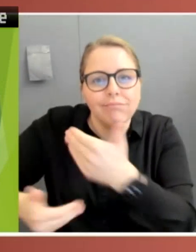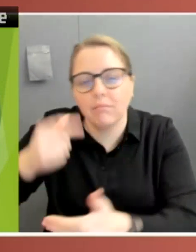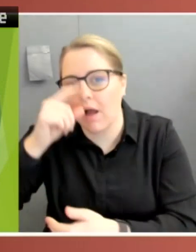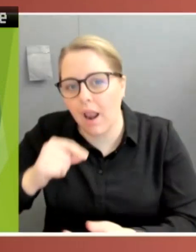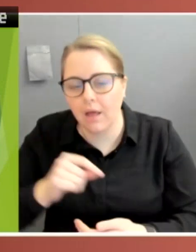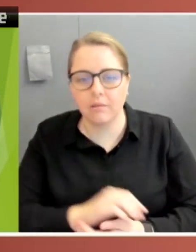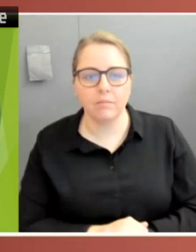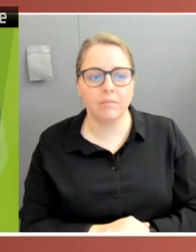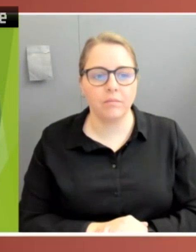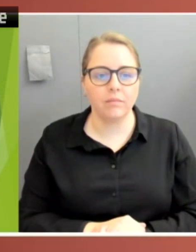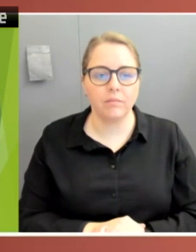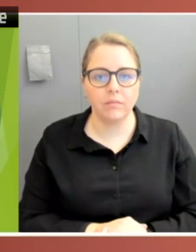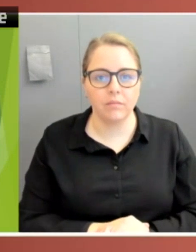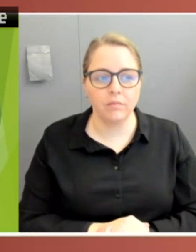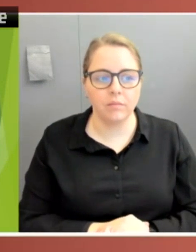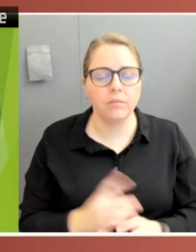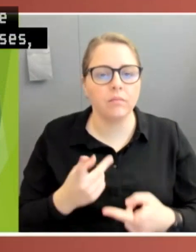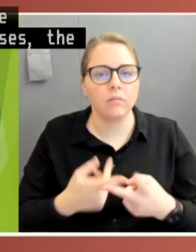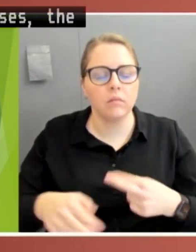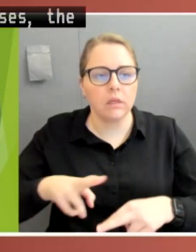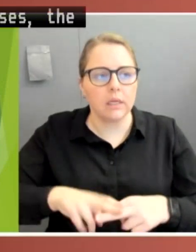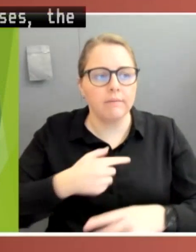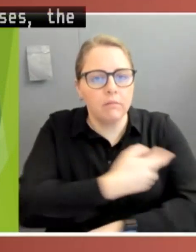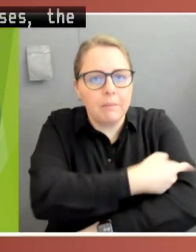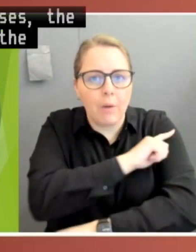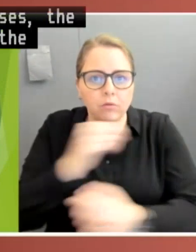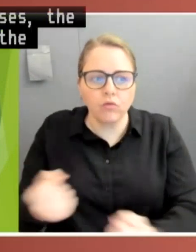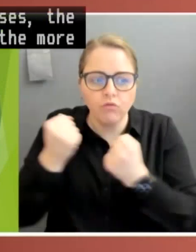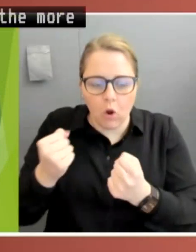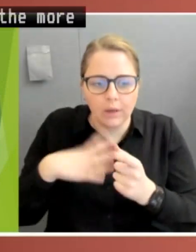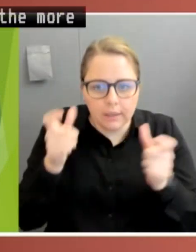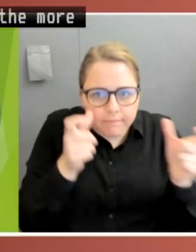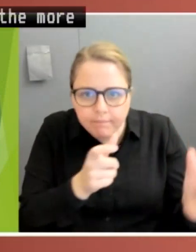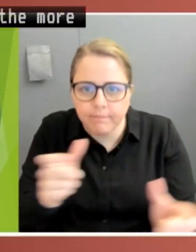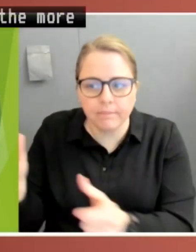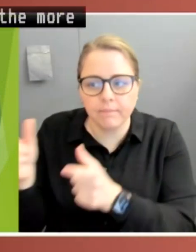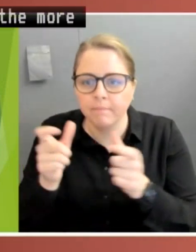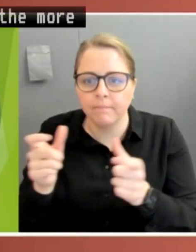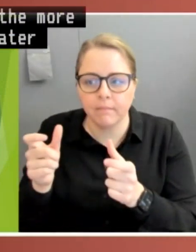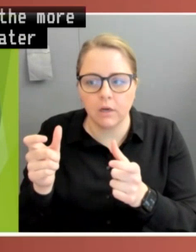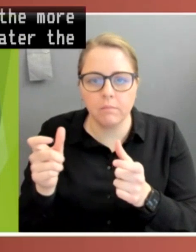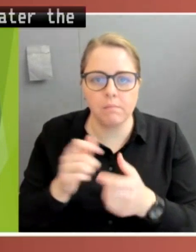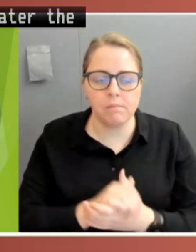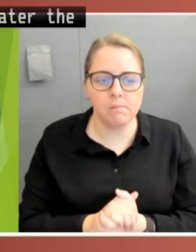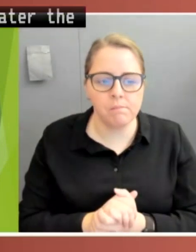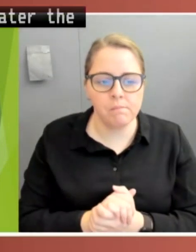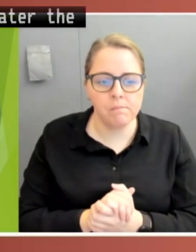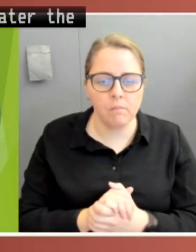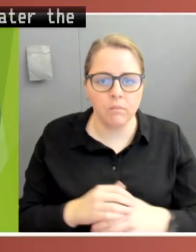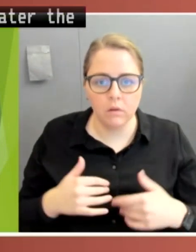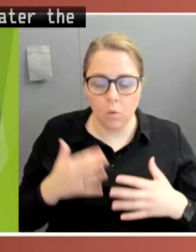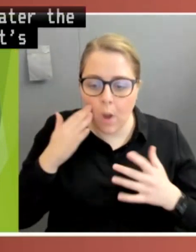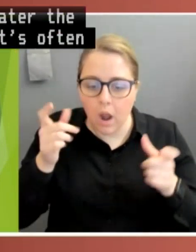the greater the need for oversight. Yet it's often the very opposite that tends to happen during a crisis. A sense that oversight becomes optional,